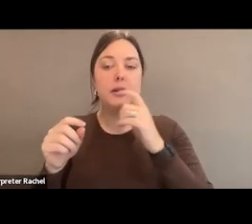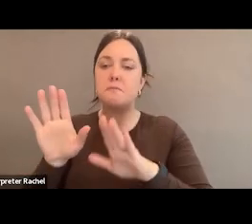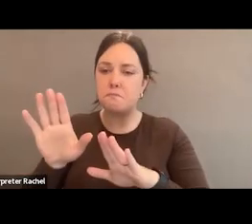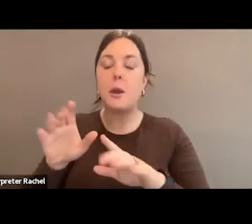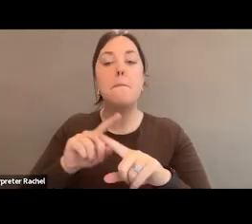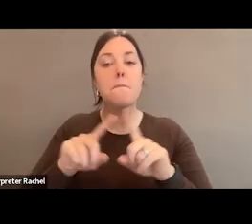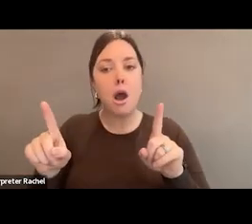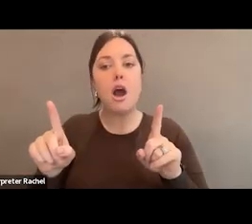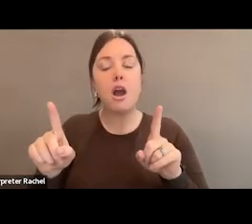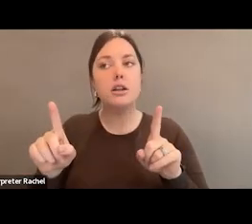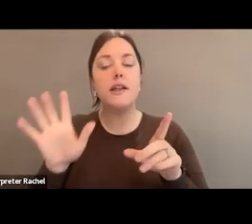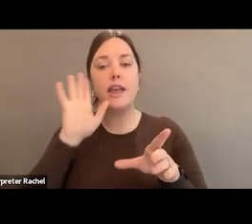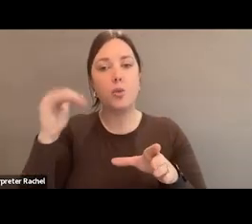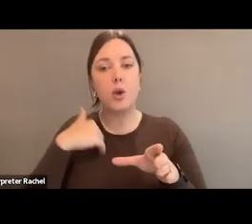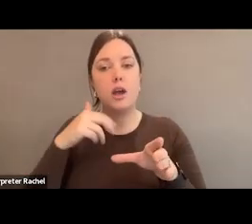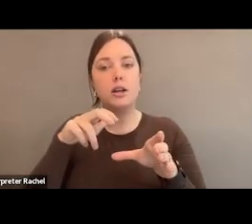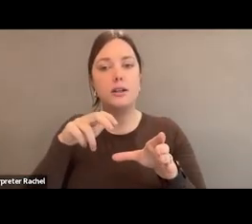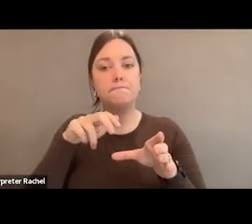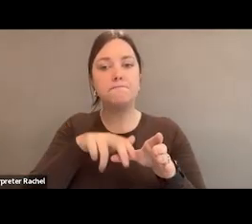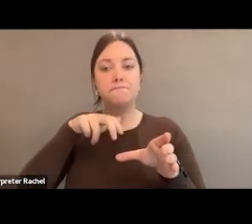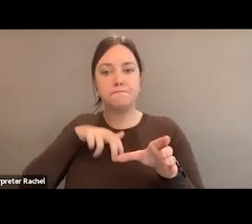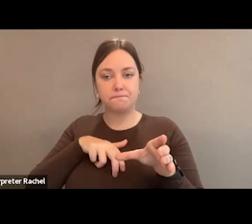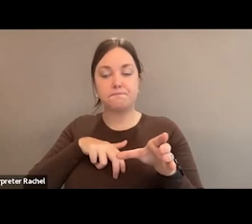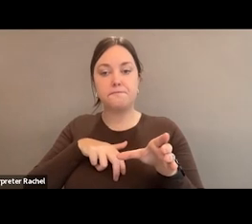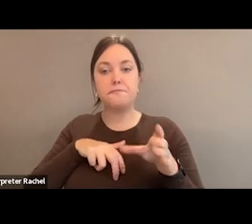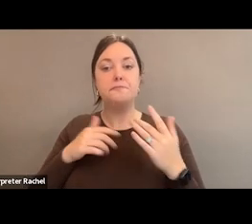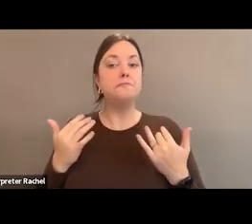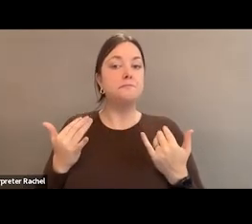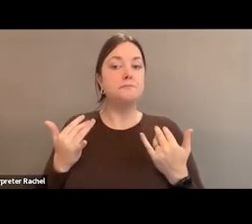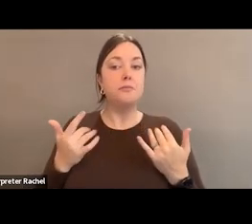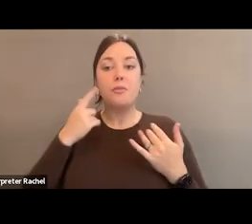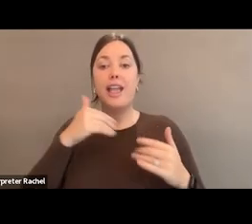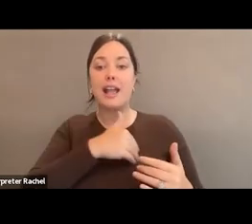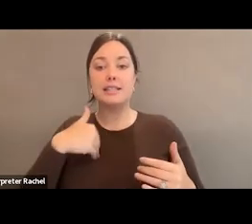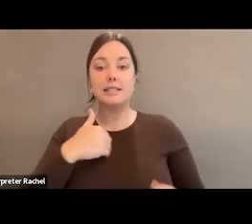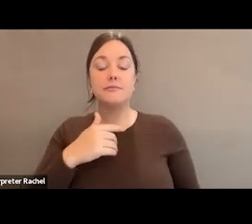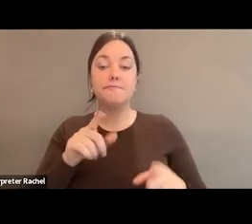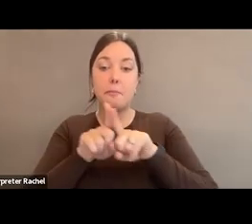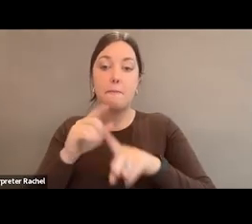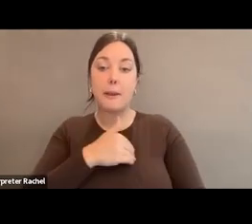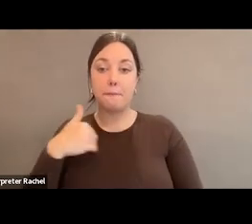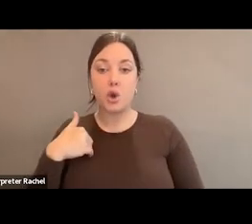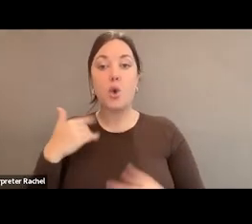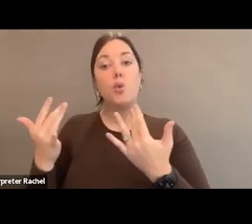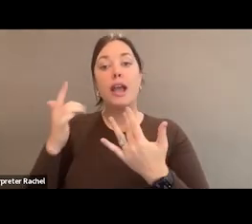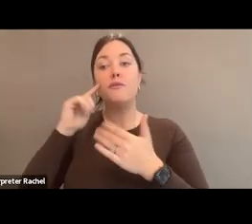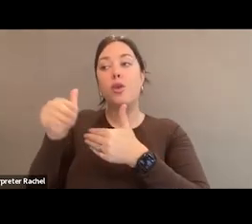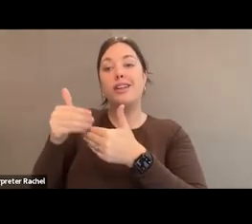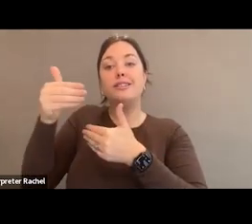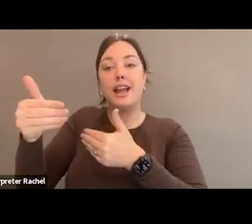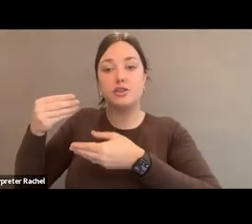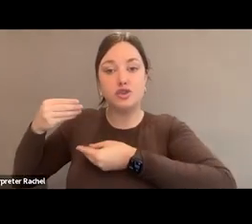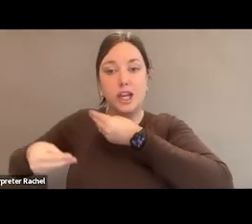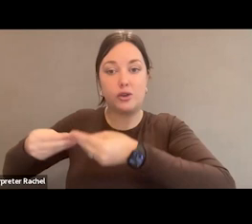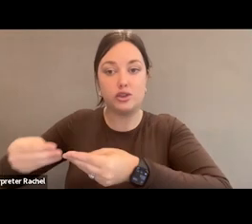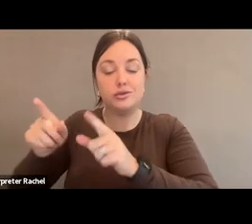step aside and just serve as members. And they're making room for the next generation of Democratic leaders to